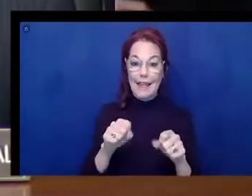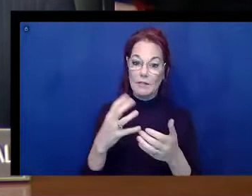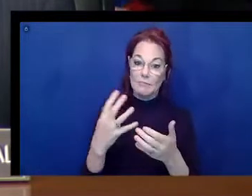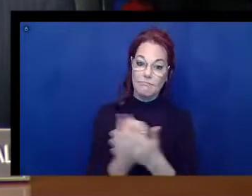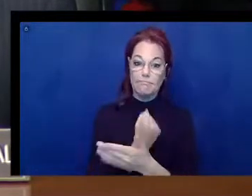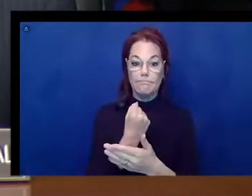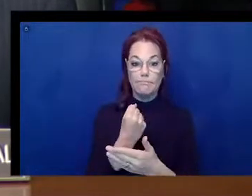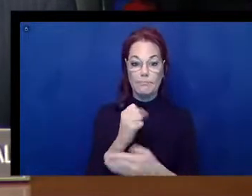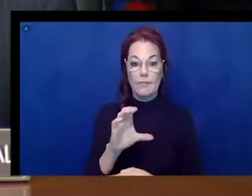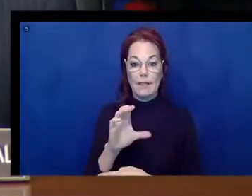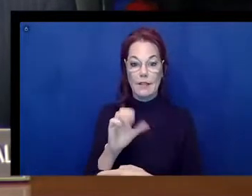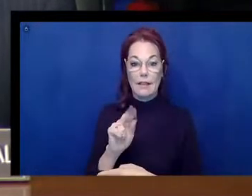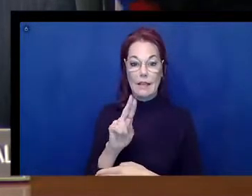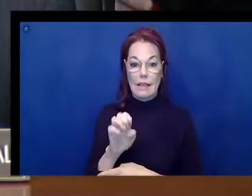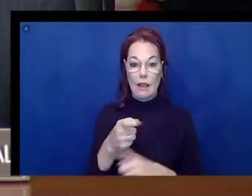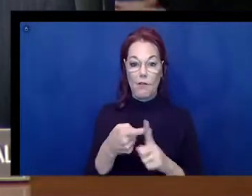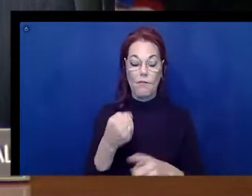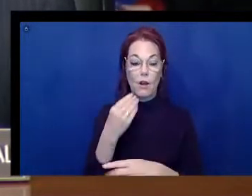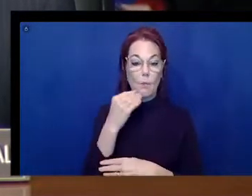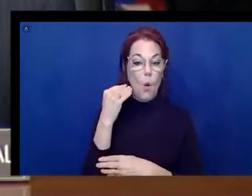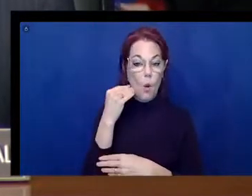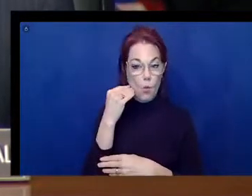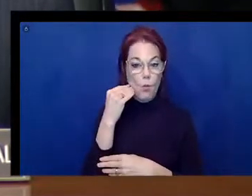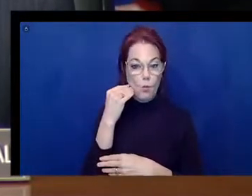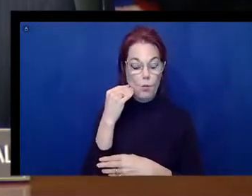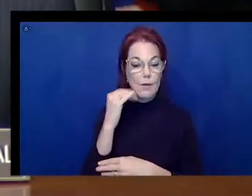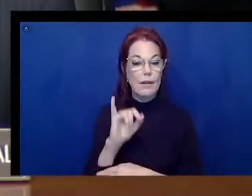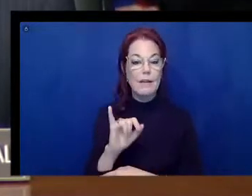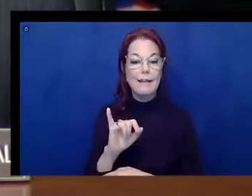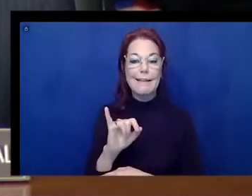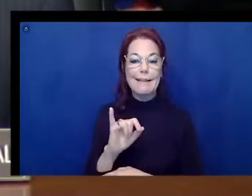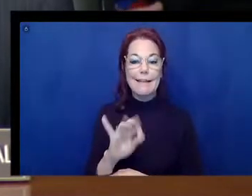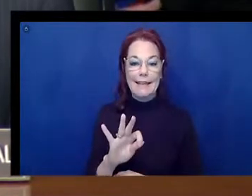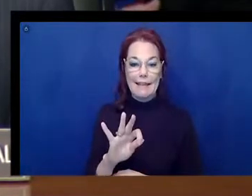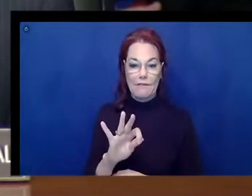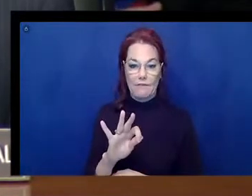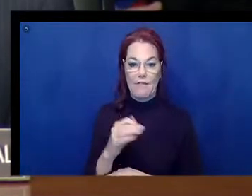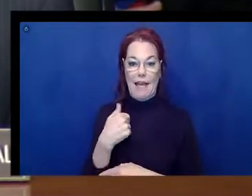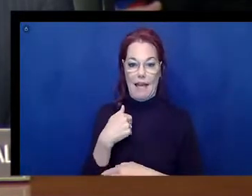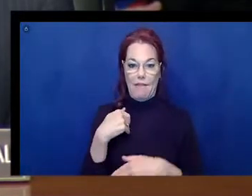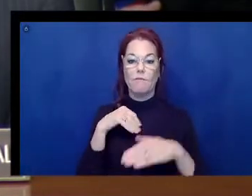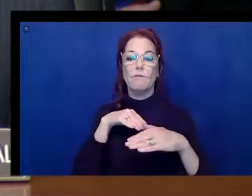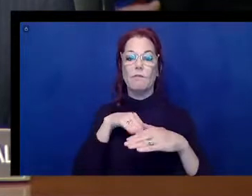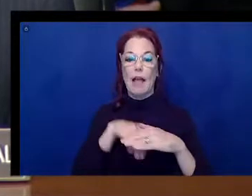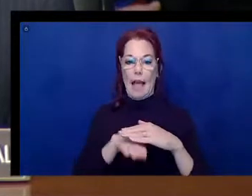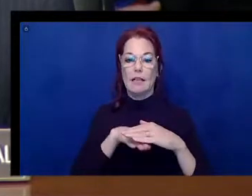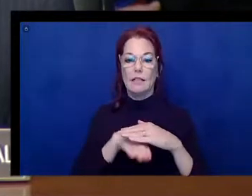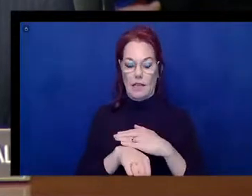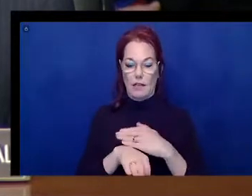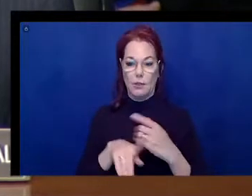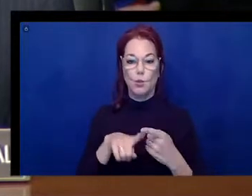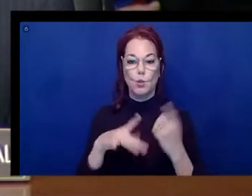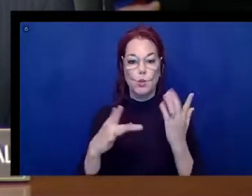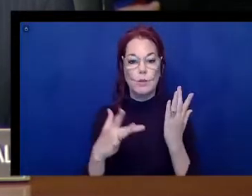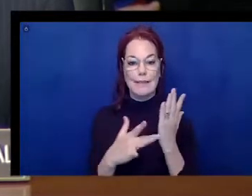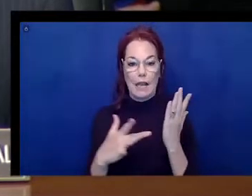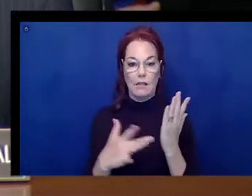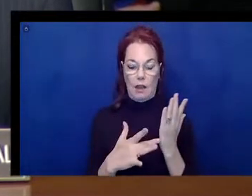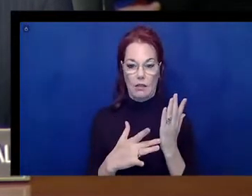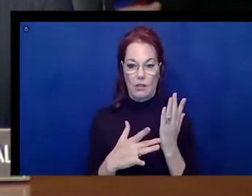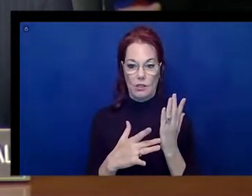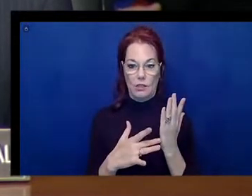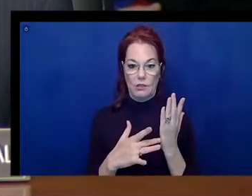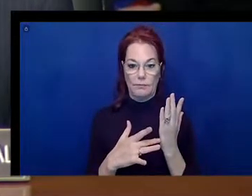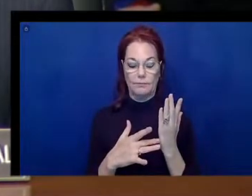home if they have access to the technology. In